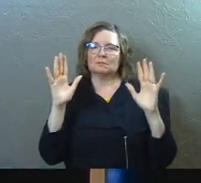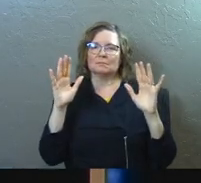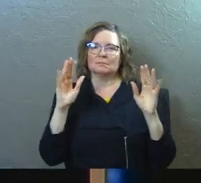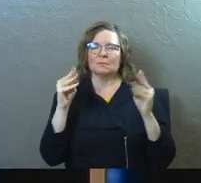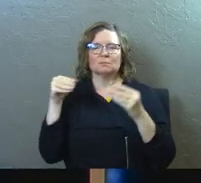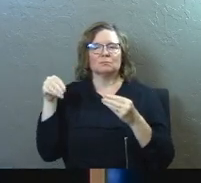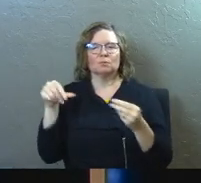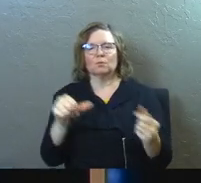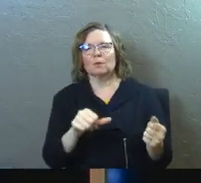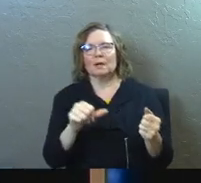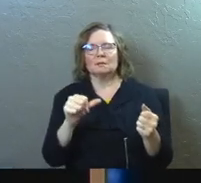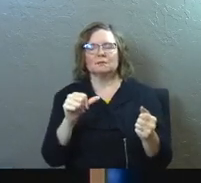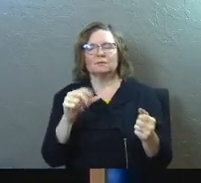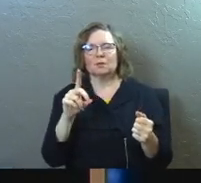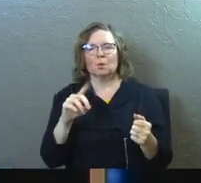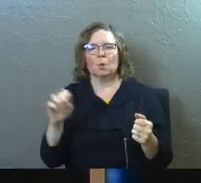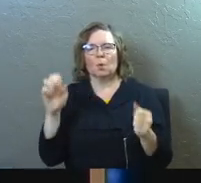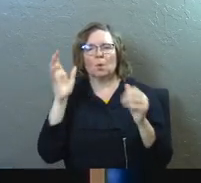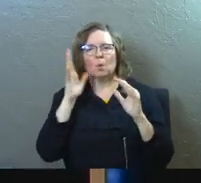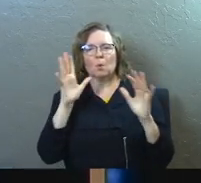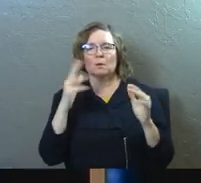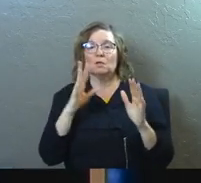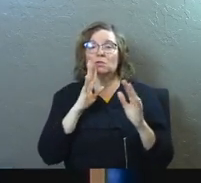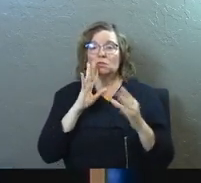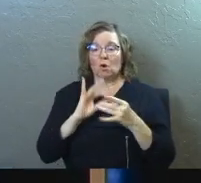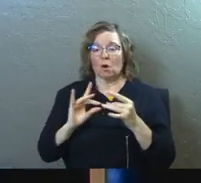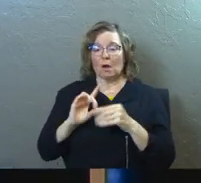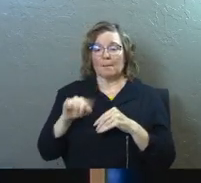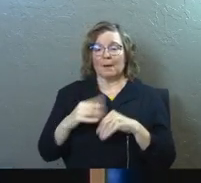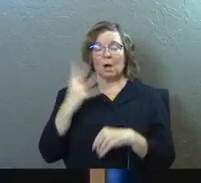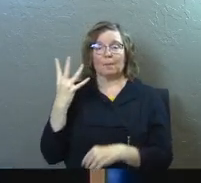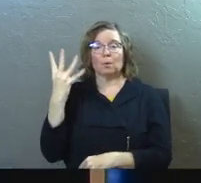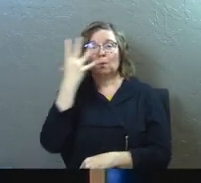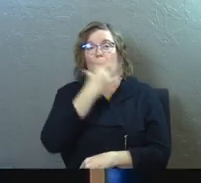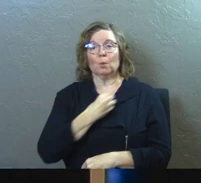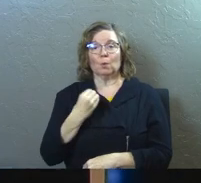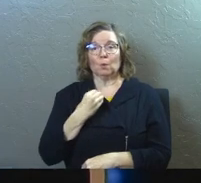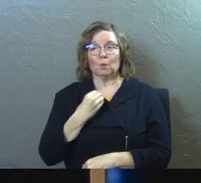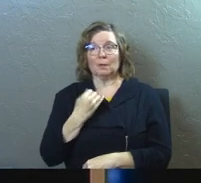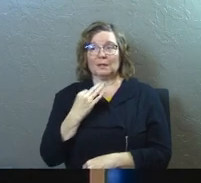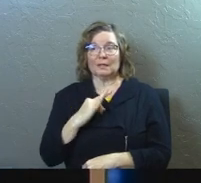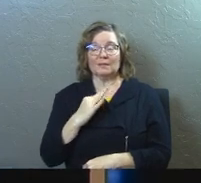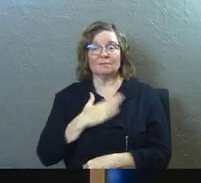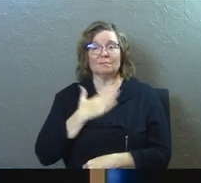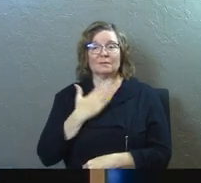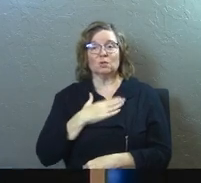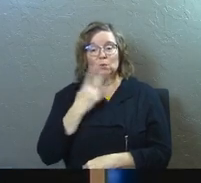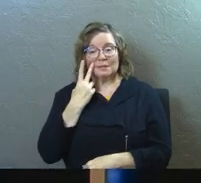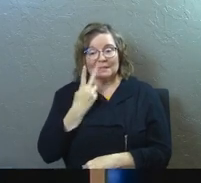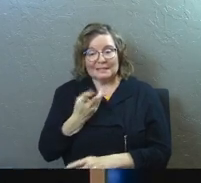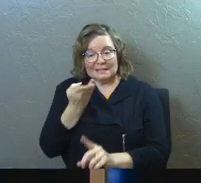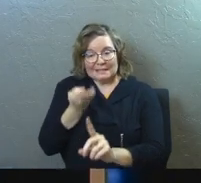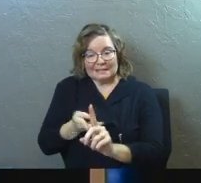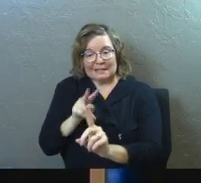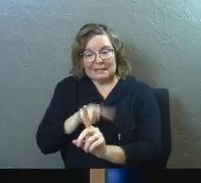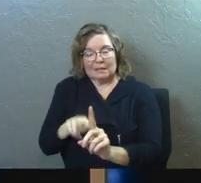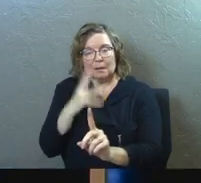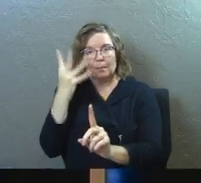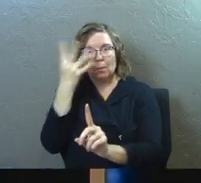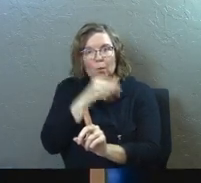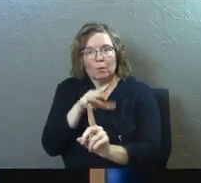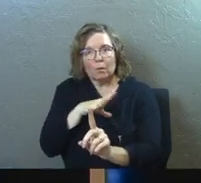He's talking about her beauty. He's talking about seeing her beauty. Maybe you're going to joy up, if you're going to glad up, you need to see her again.